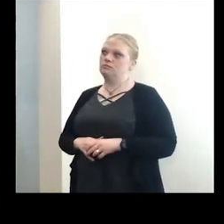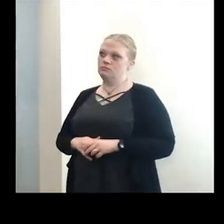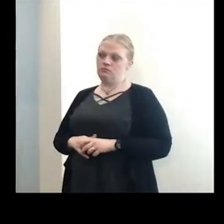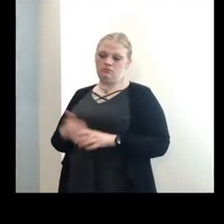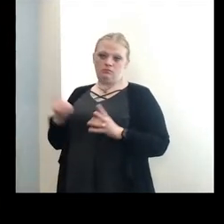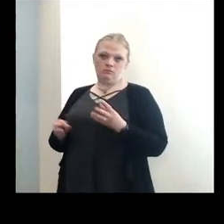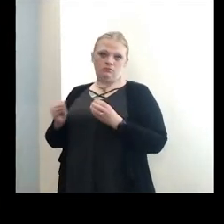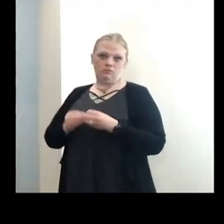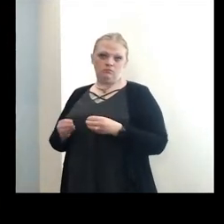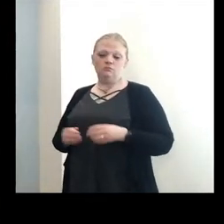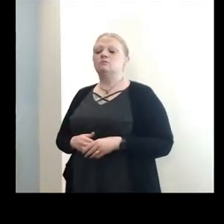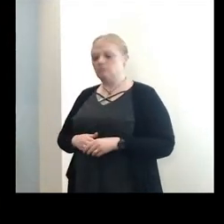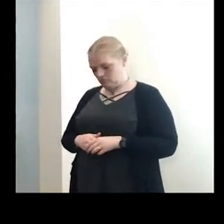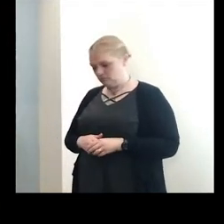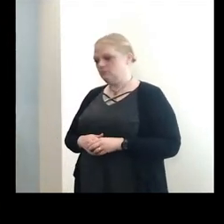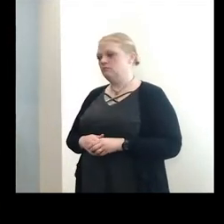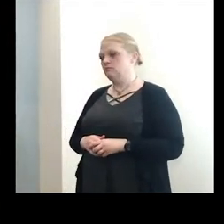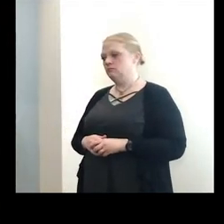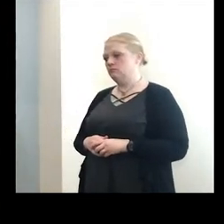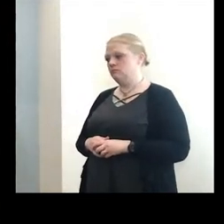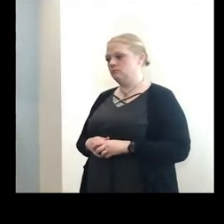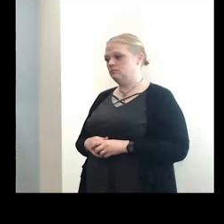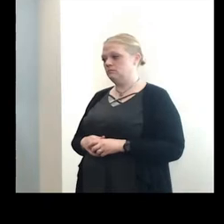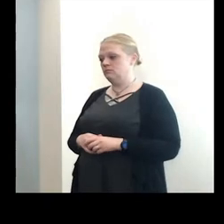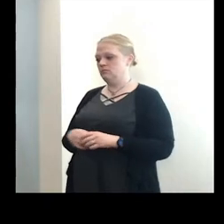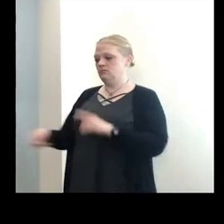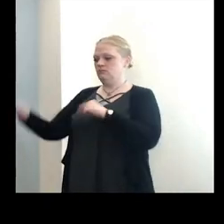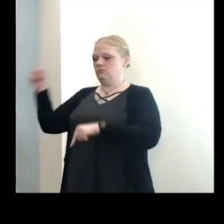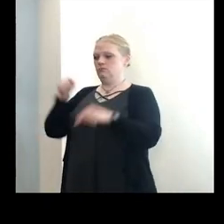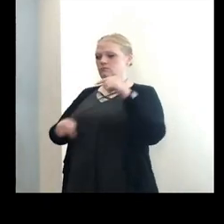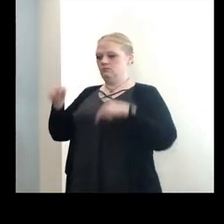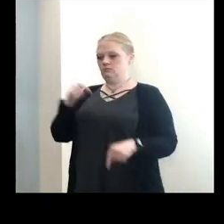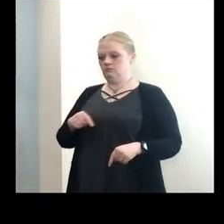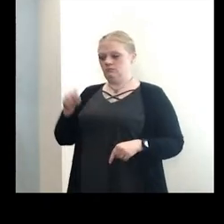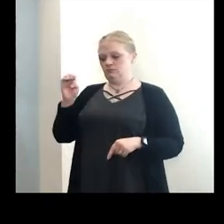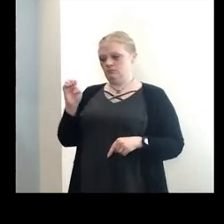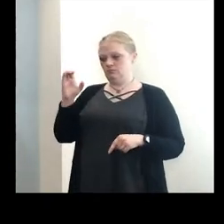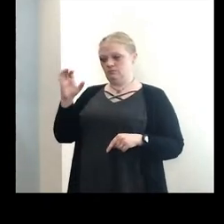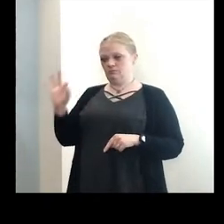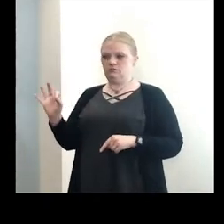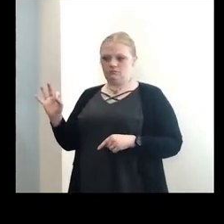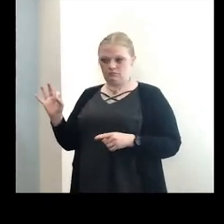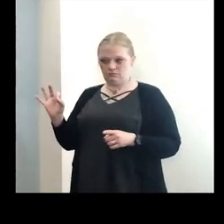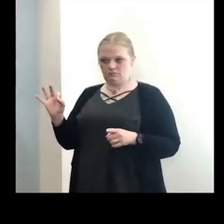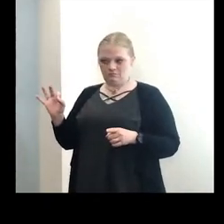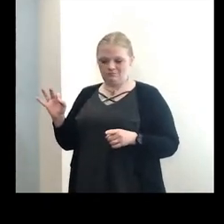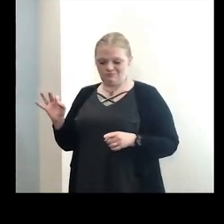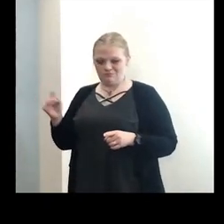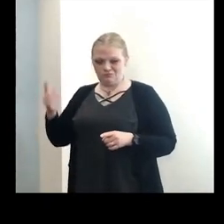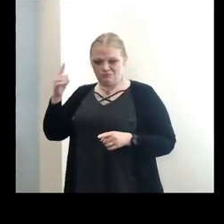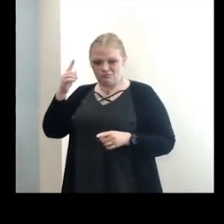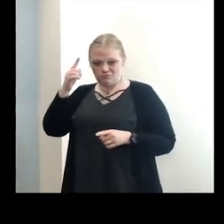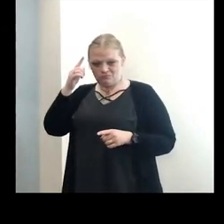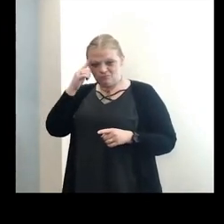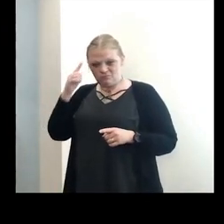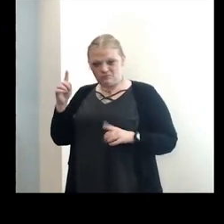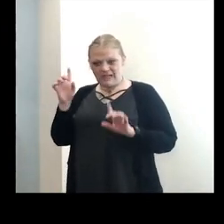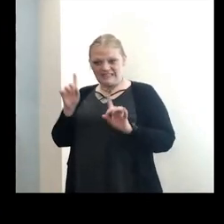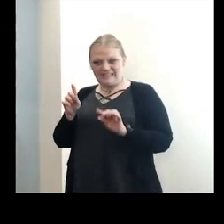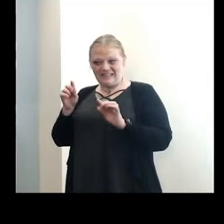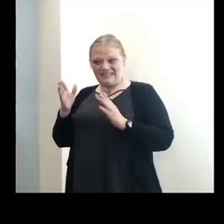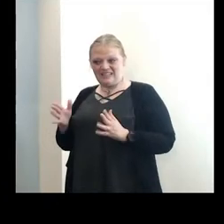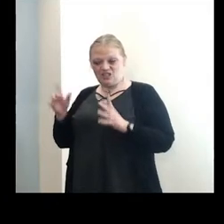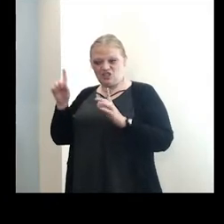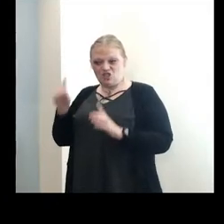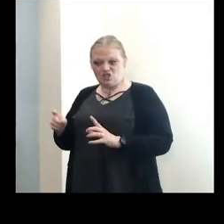Any more questions, Jeff? Yeah, if I could just circle back on the Erie County Fair. Do you think that attendees should be